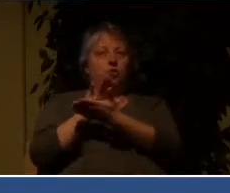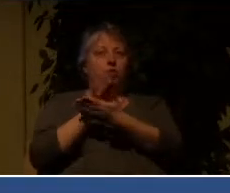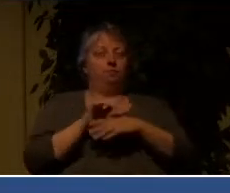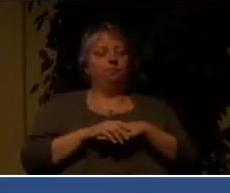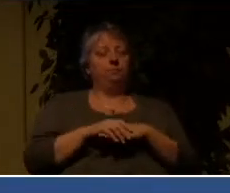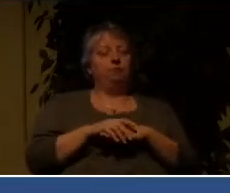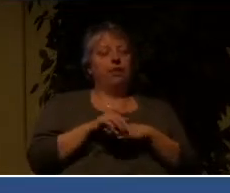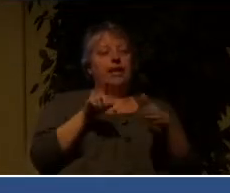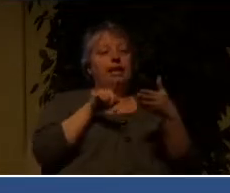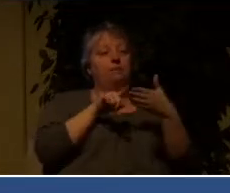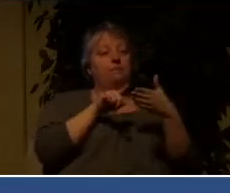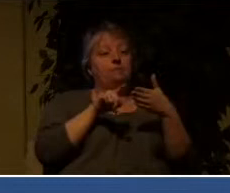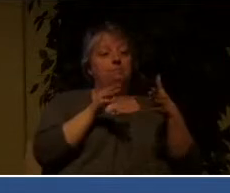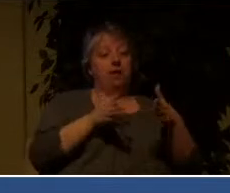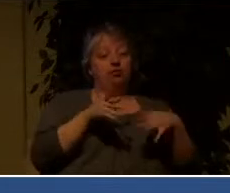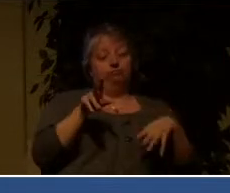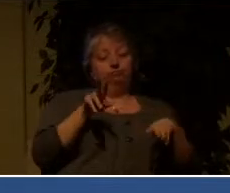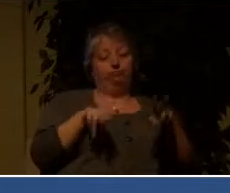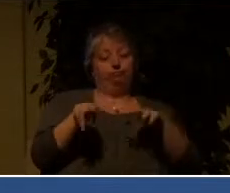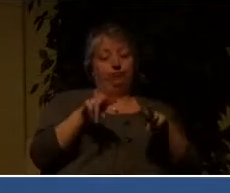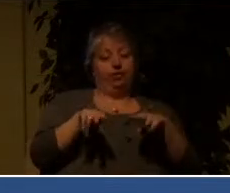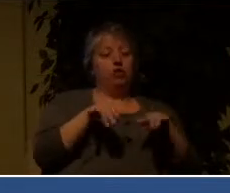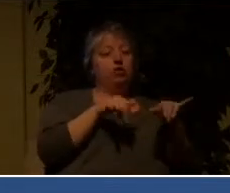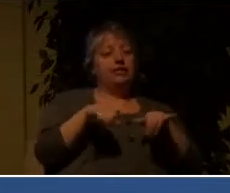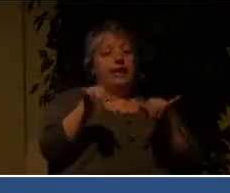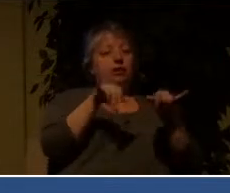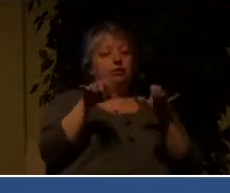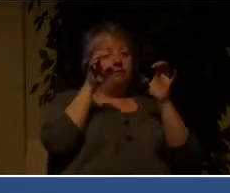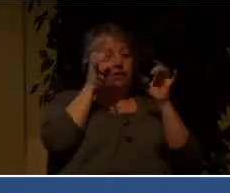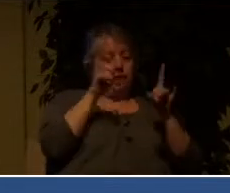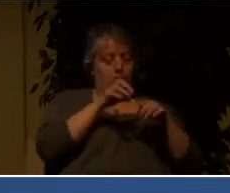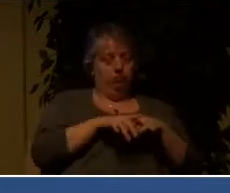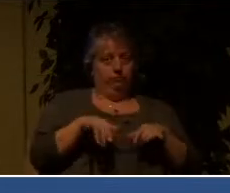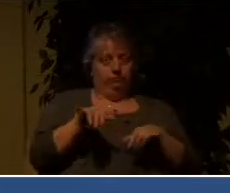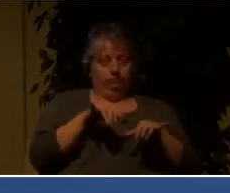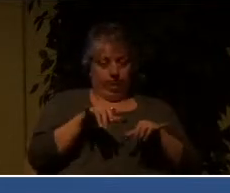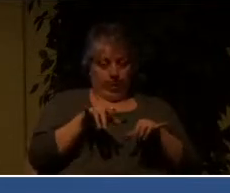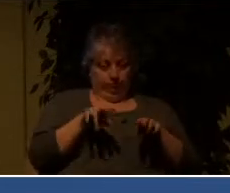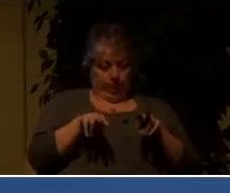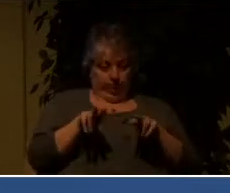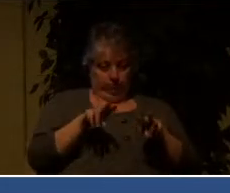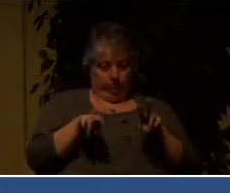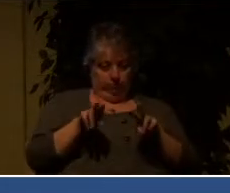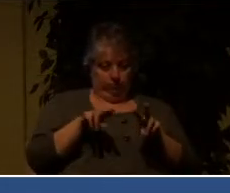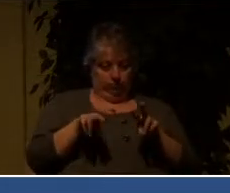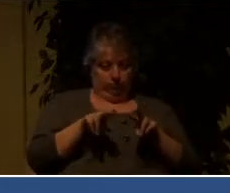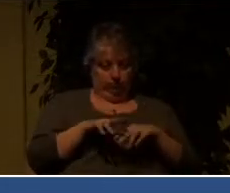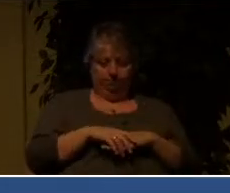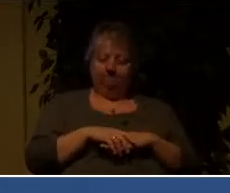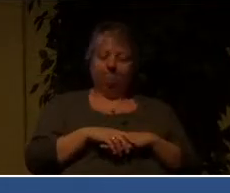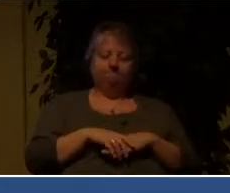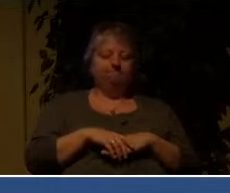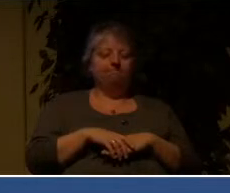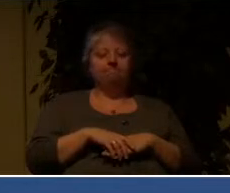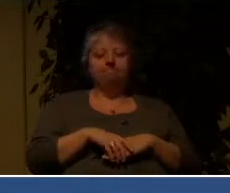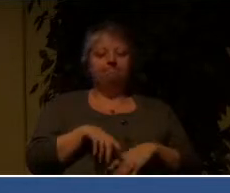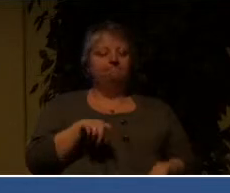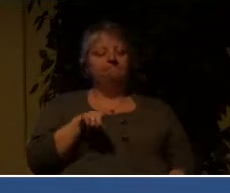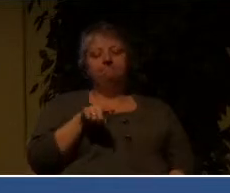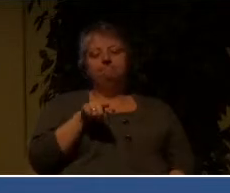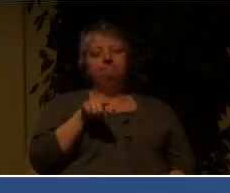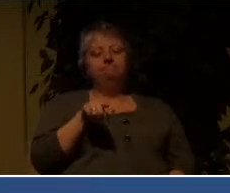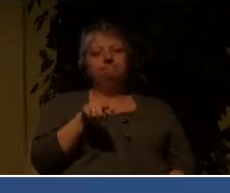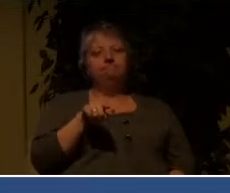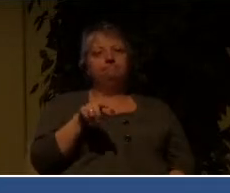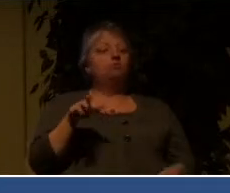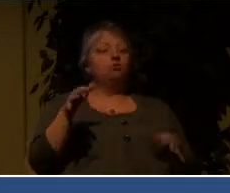the Office for Standards on Education, and they decided that the school held, and here is